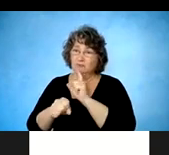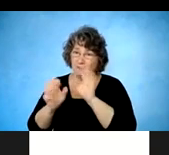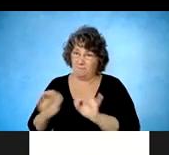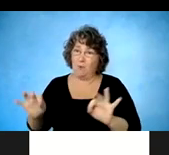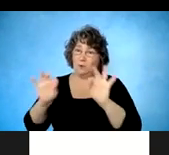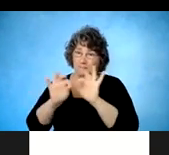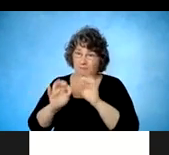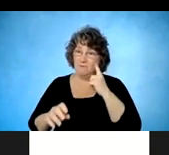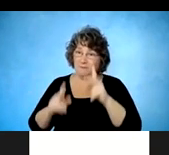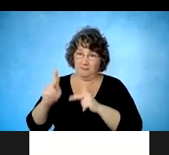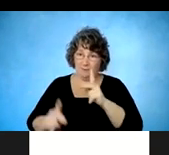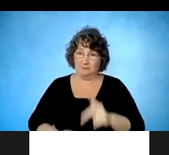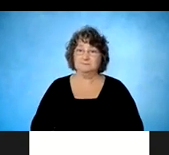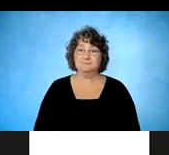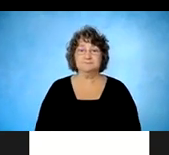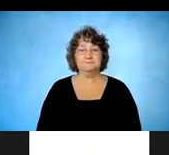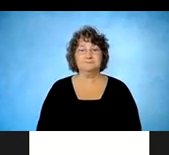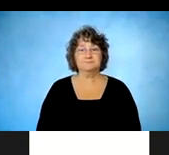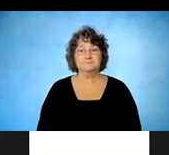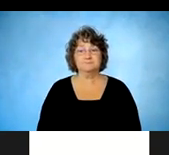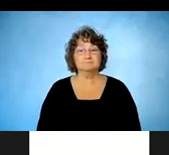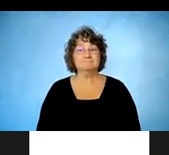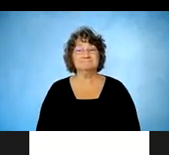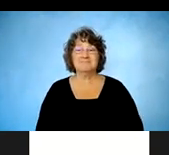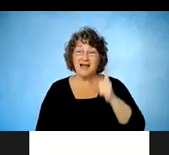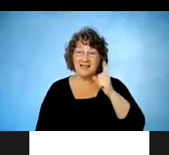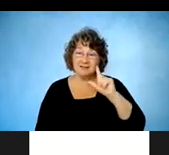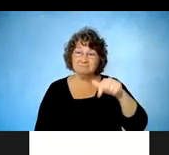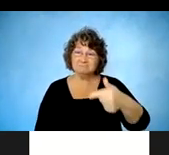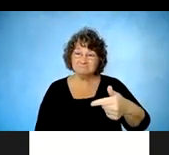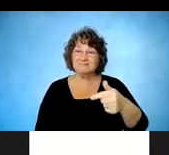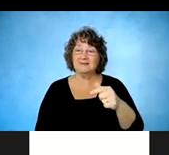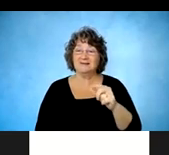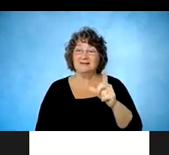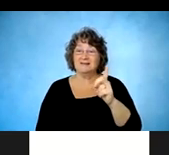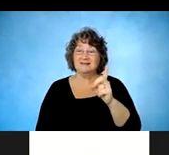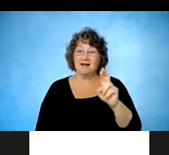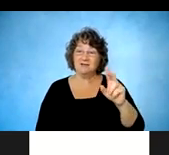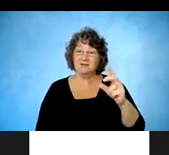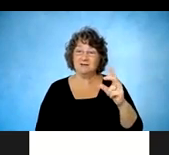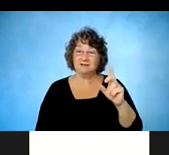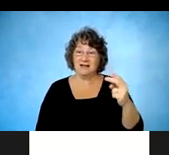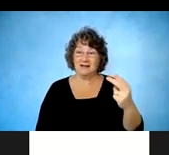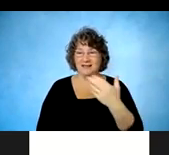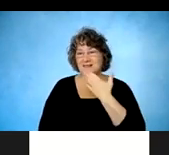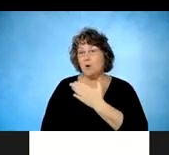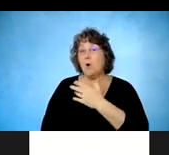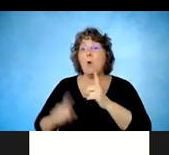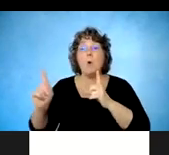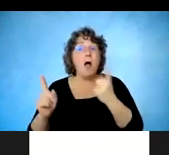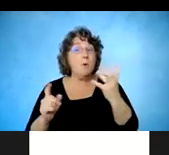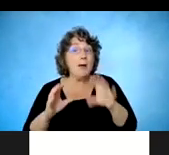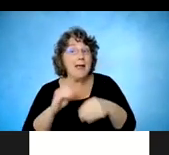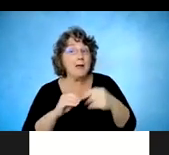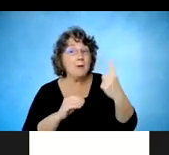Next slide. Dr. Dyson Hudson, I think we're up to you. Great. Thank you, Dr. Kirshbaum. So I just want to say one thing. I